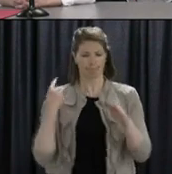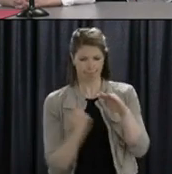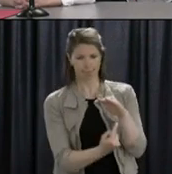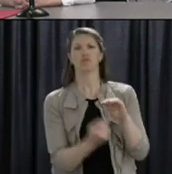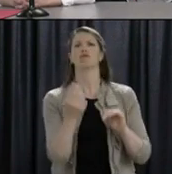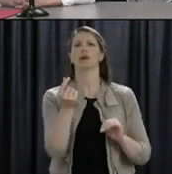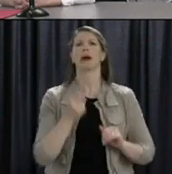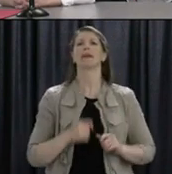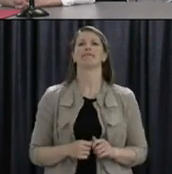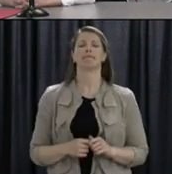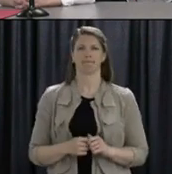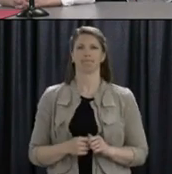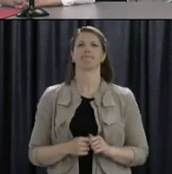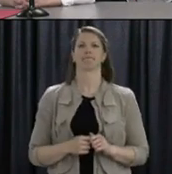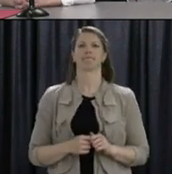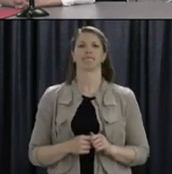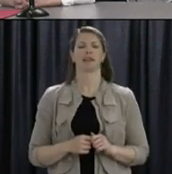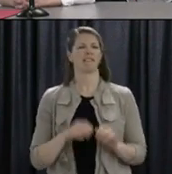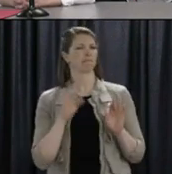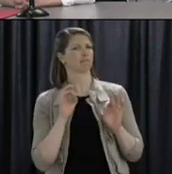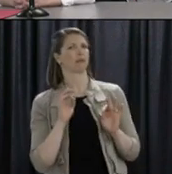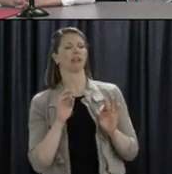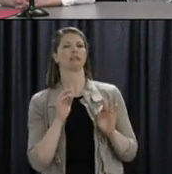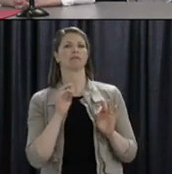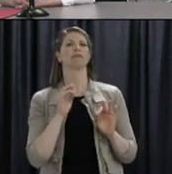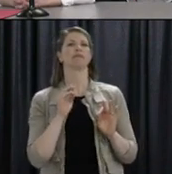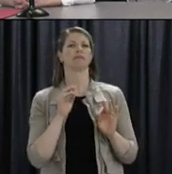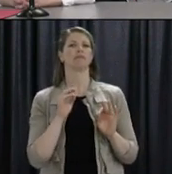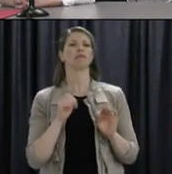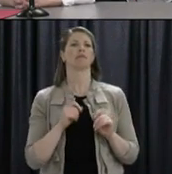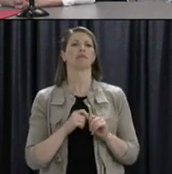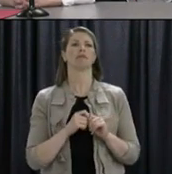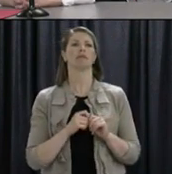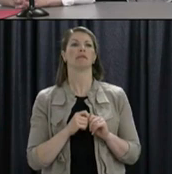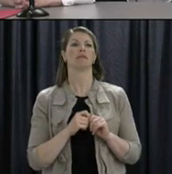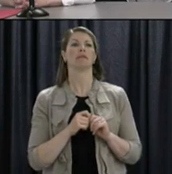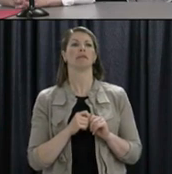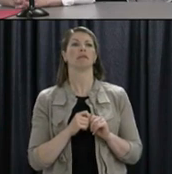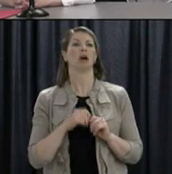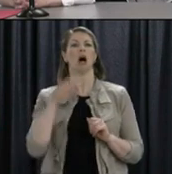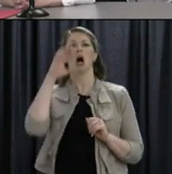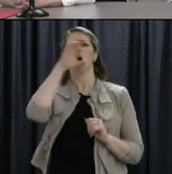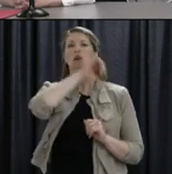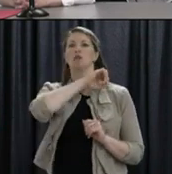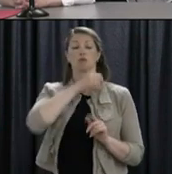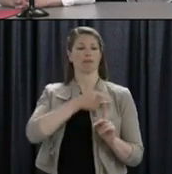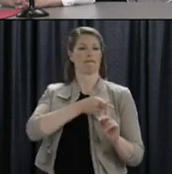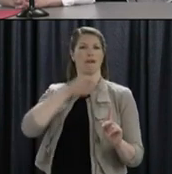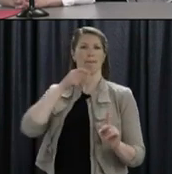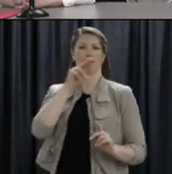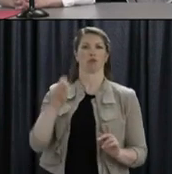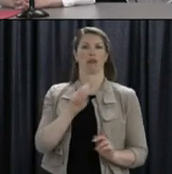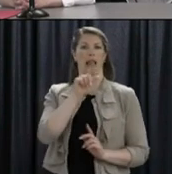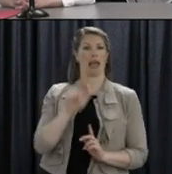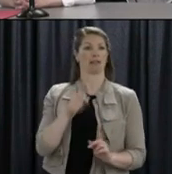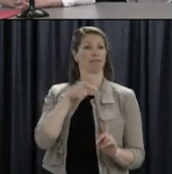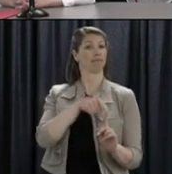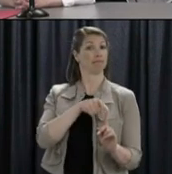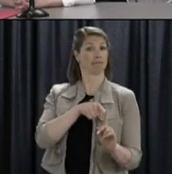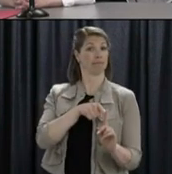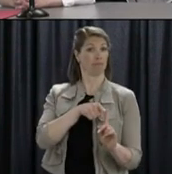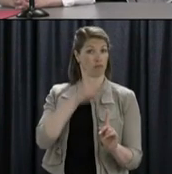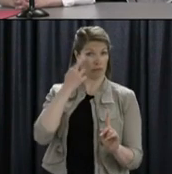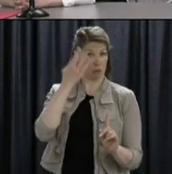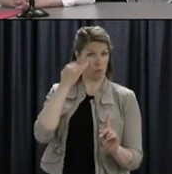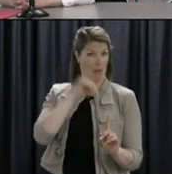Okay, great. And with that, I'm supposing that they're a resident of Newfoundland and Labrador, and that's what